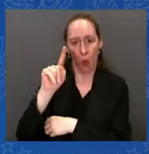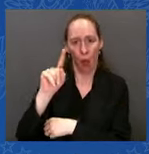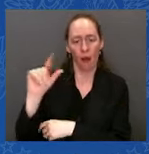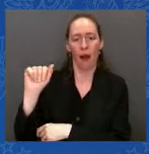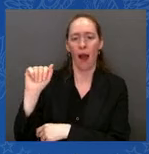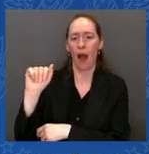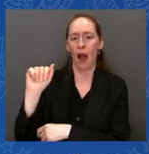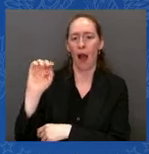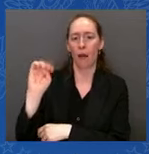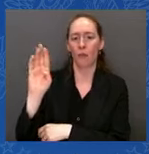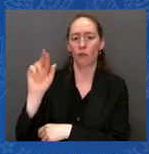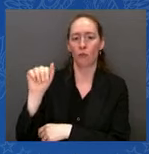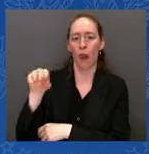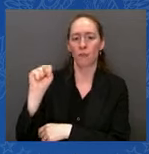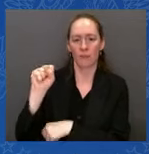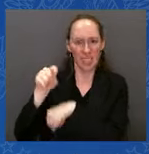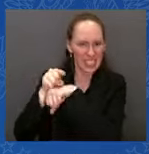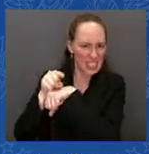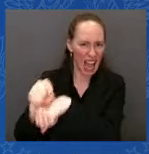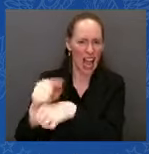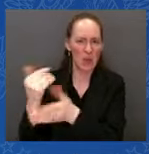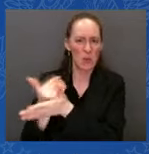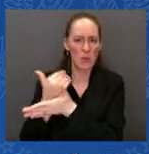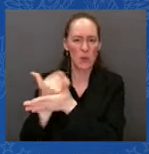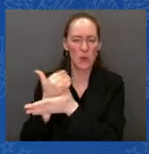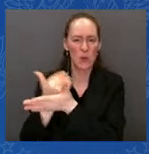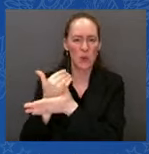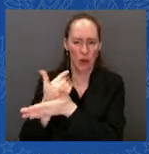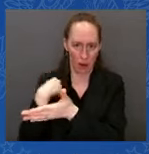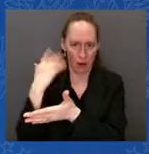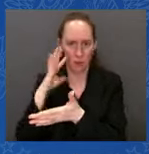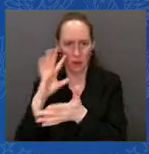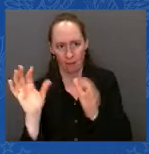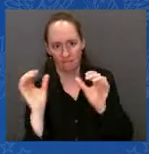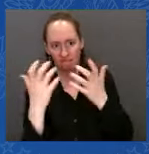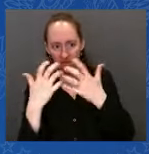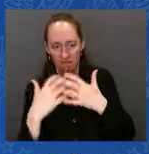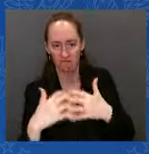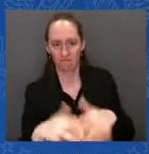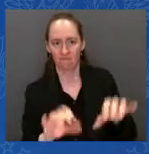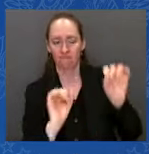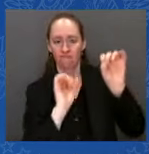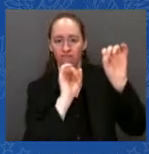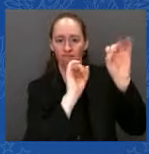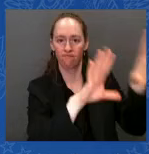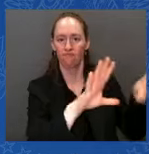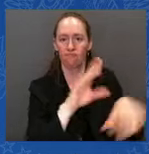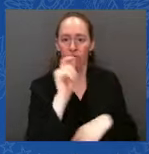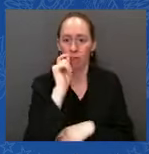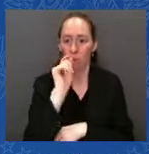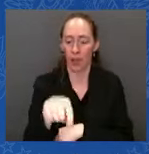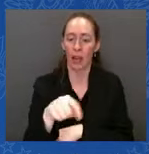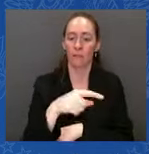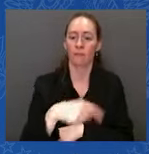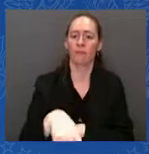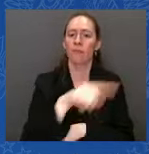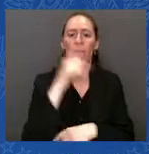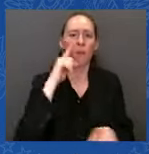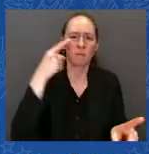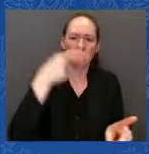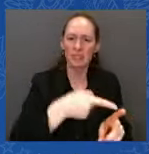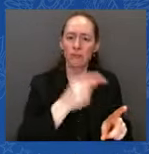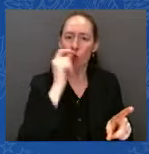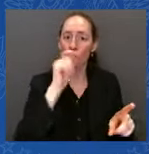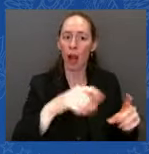Secretary Austin has recommended this step because it will enhance the Ukraine's capacity to defend its territory and achieve